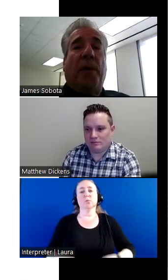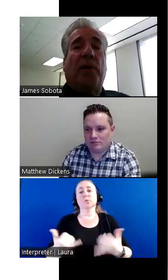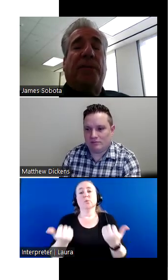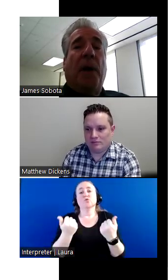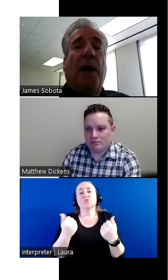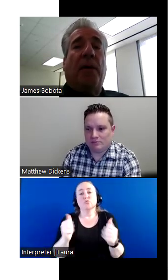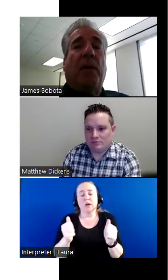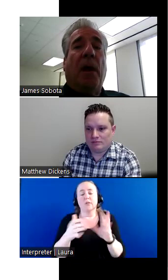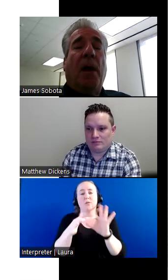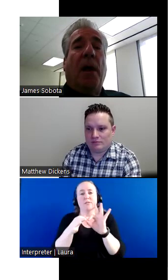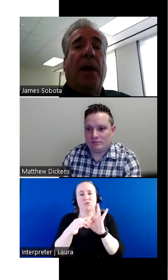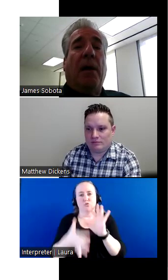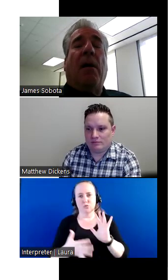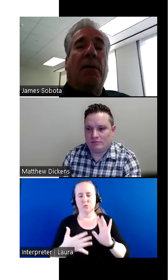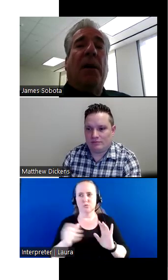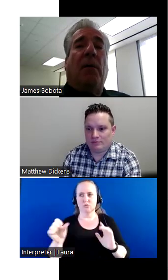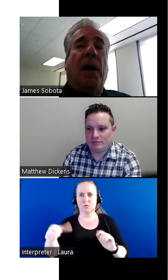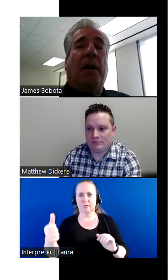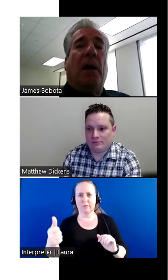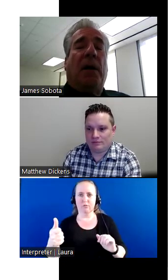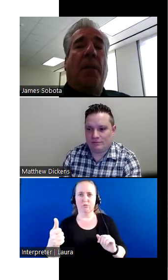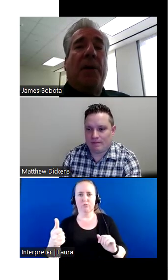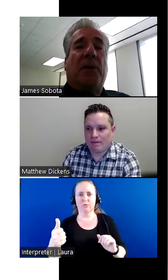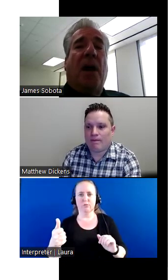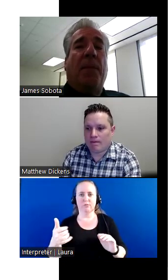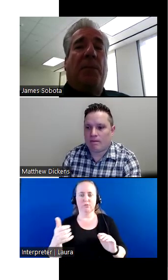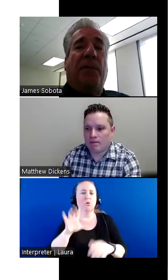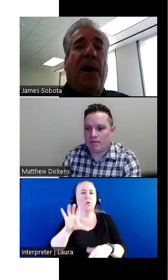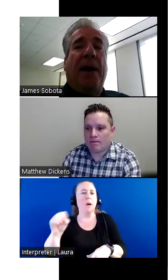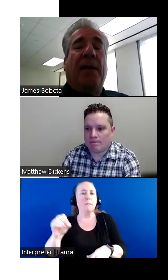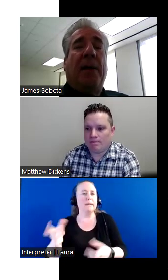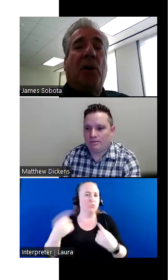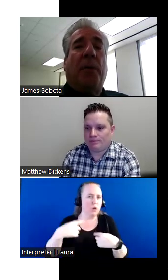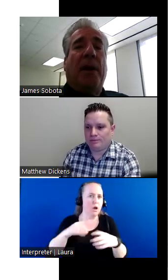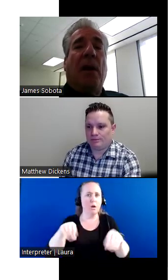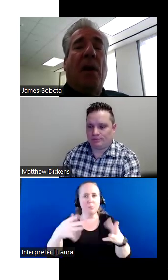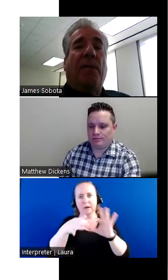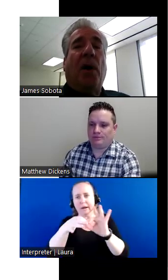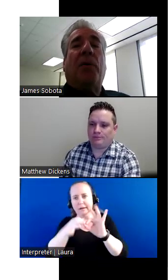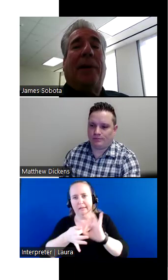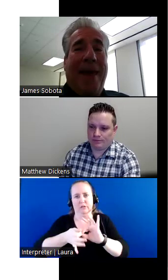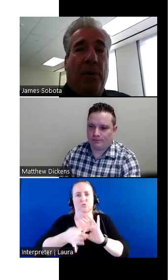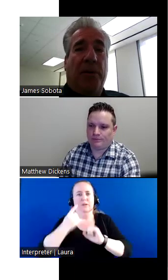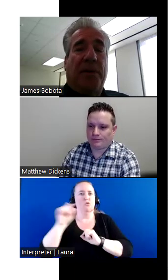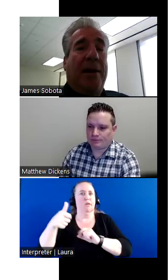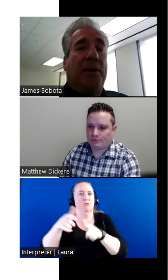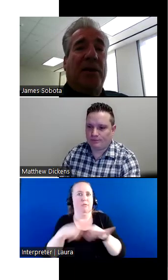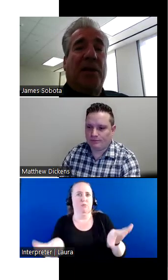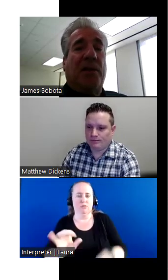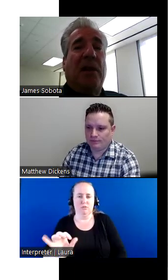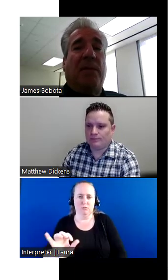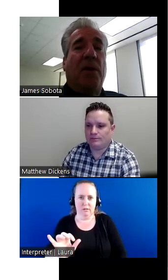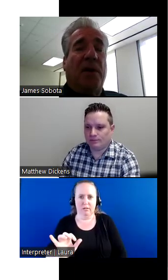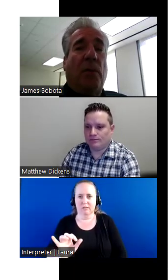the interpreters from other, uh, or, you know, uh, companies to come in and provide the interpreting for other languages. And